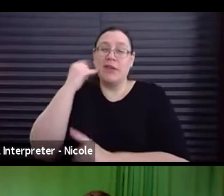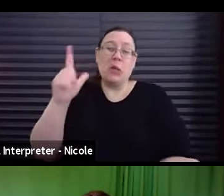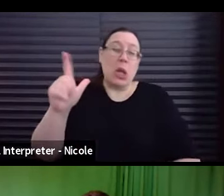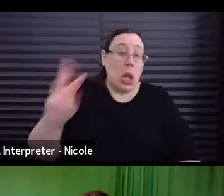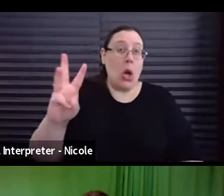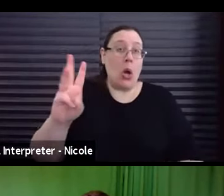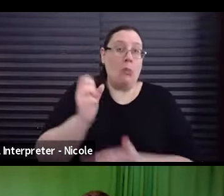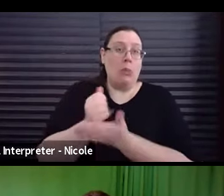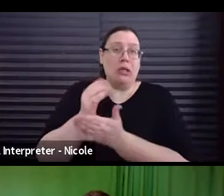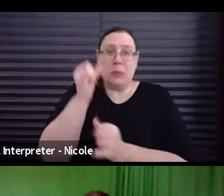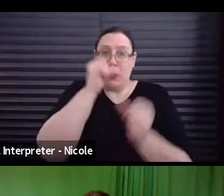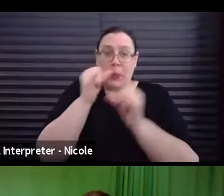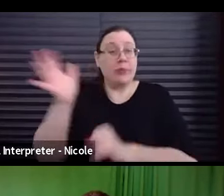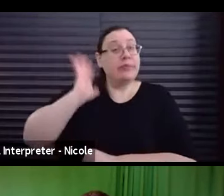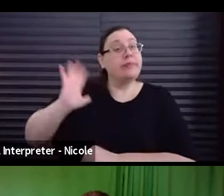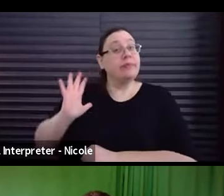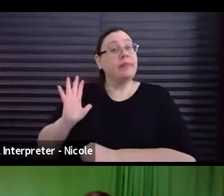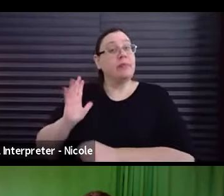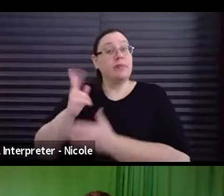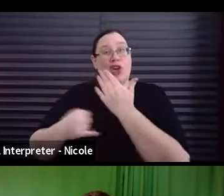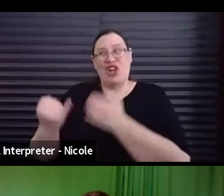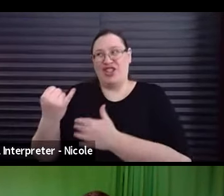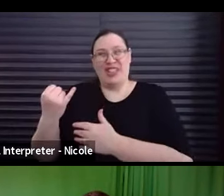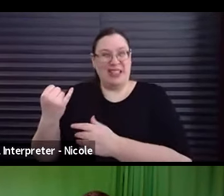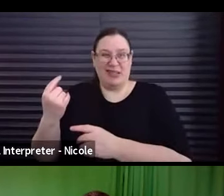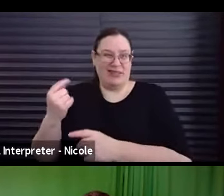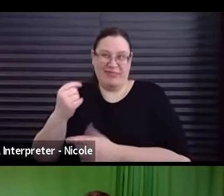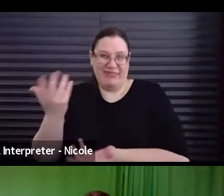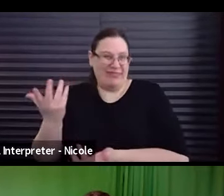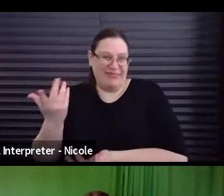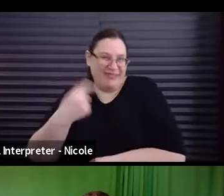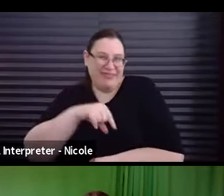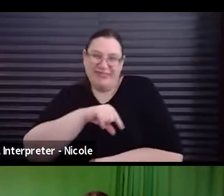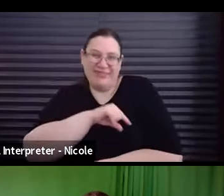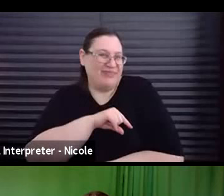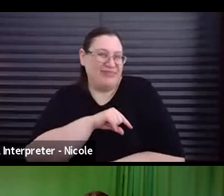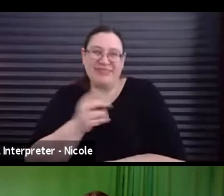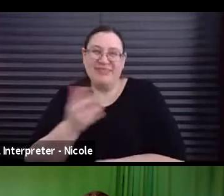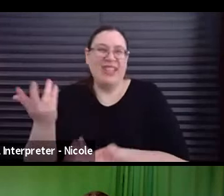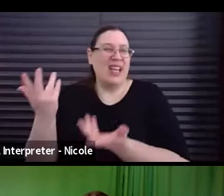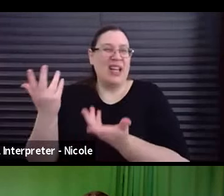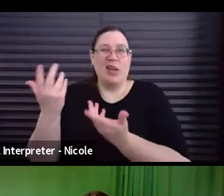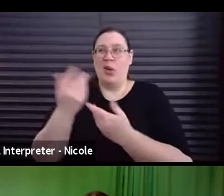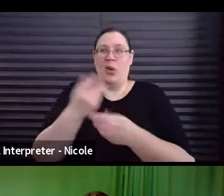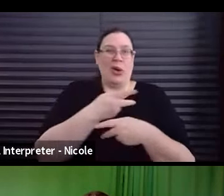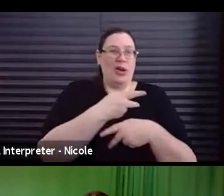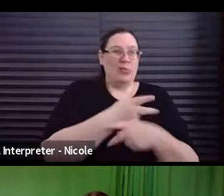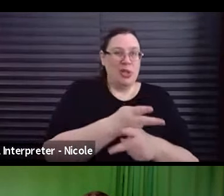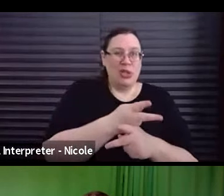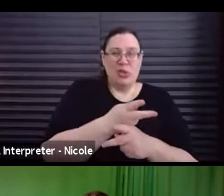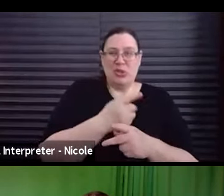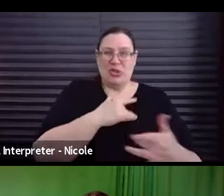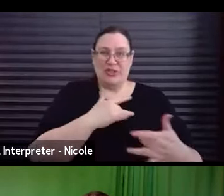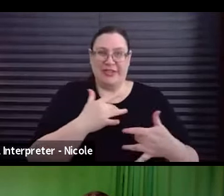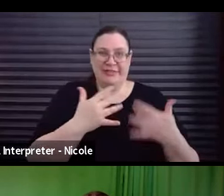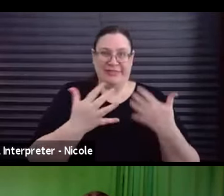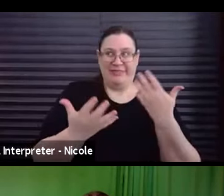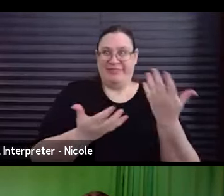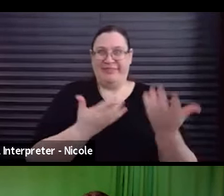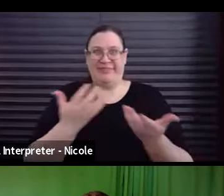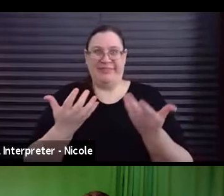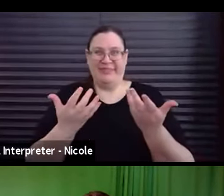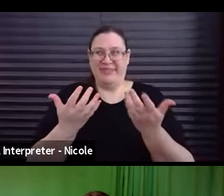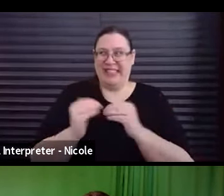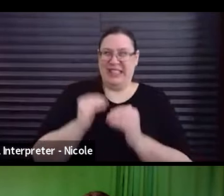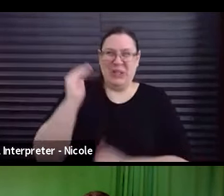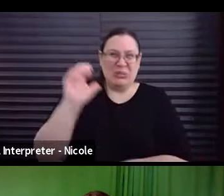normally in the past projects haven't been able to really qualify and or producers are worried that it's like too much